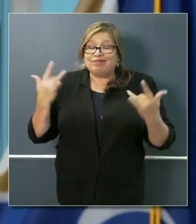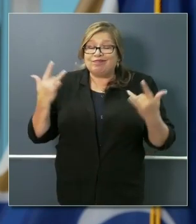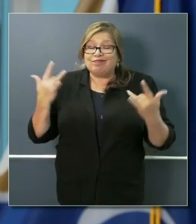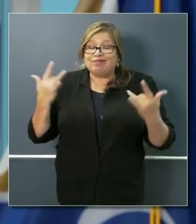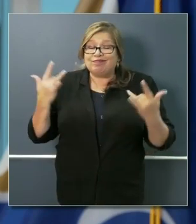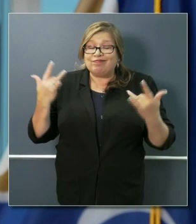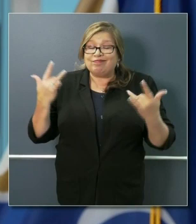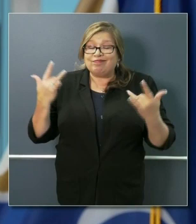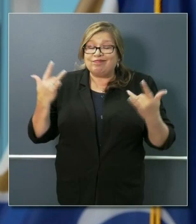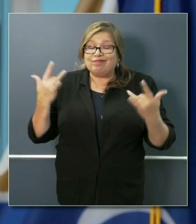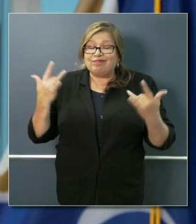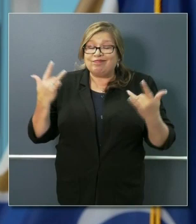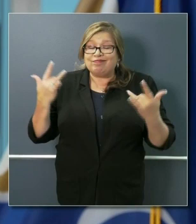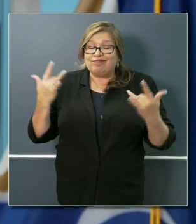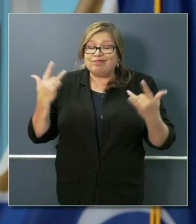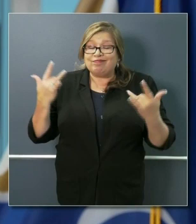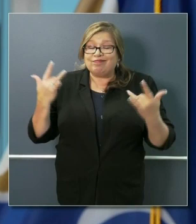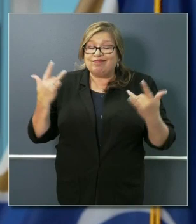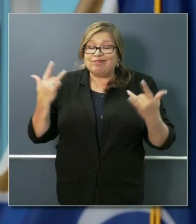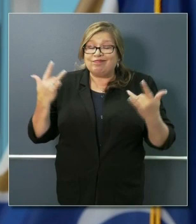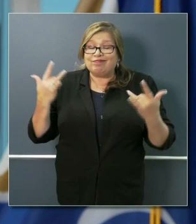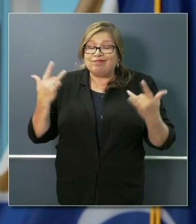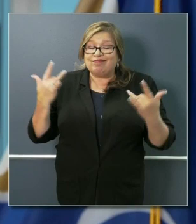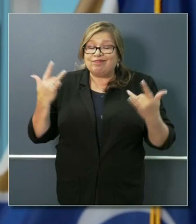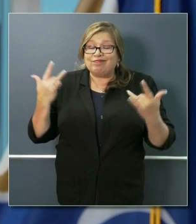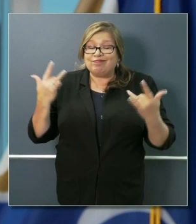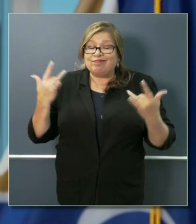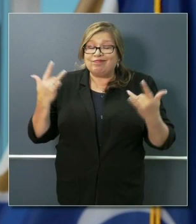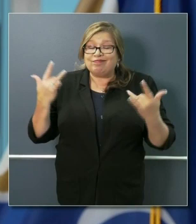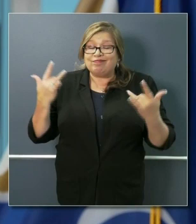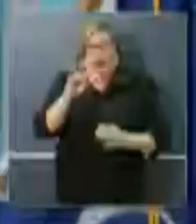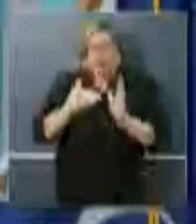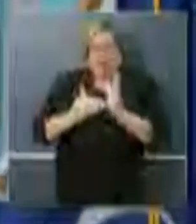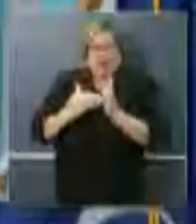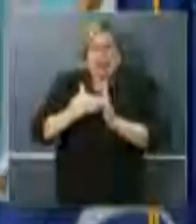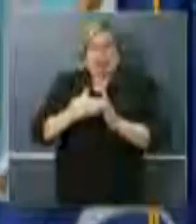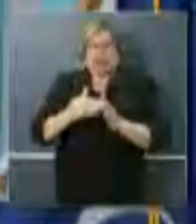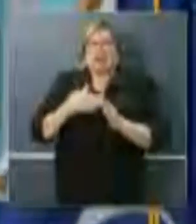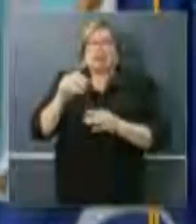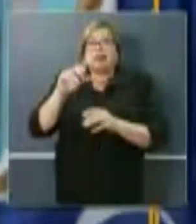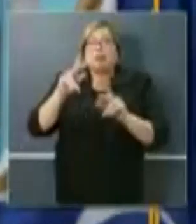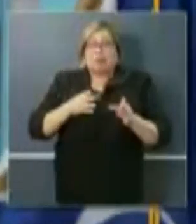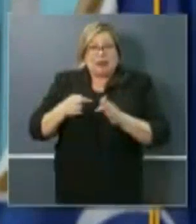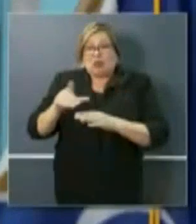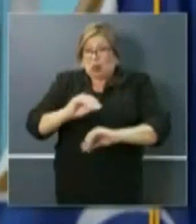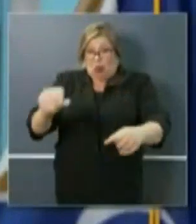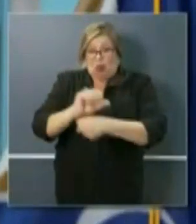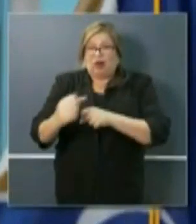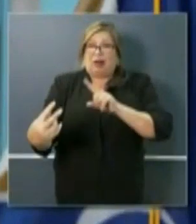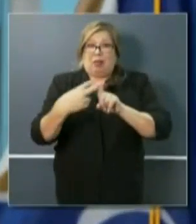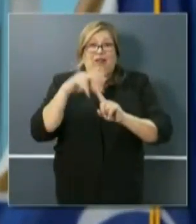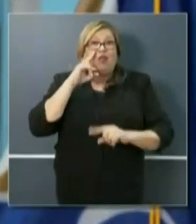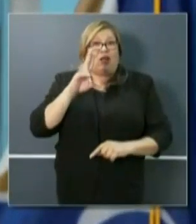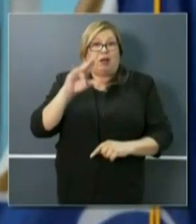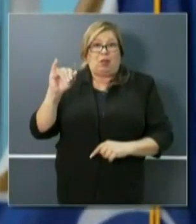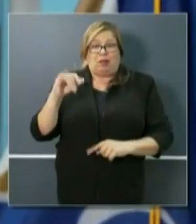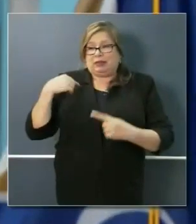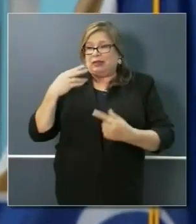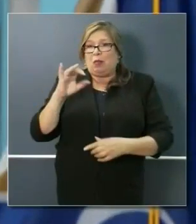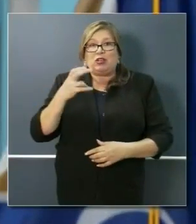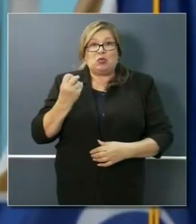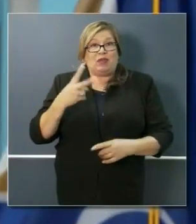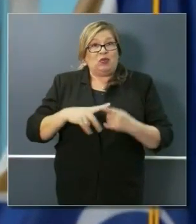March 12th. Not surprising, that's